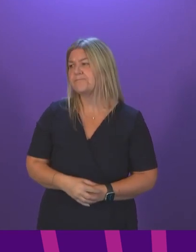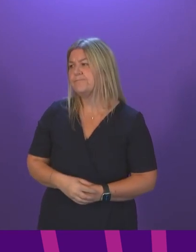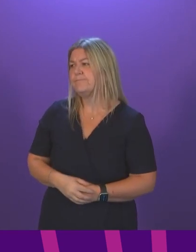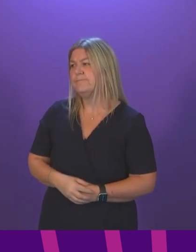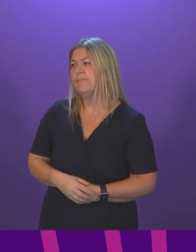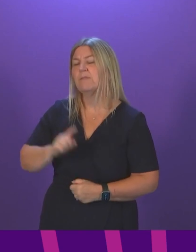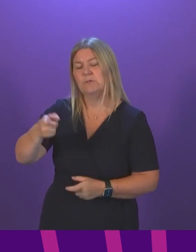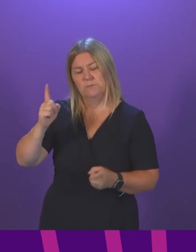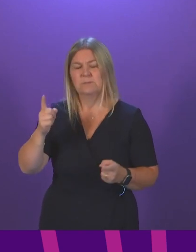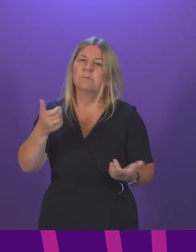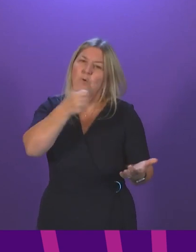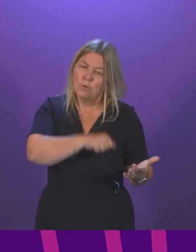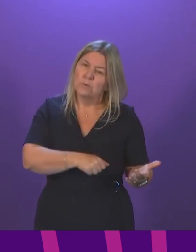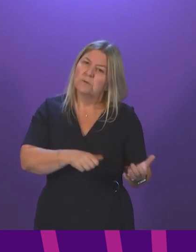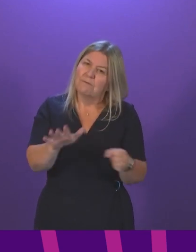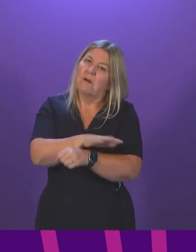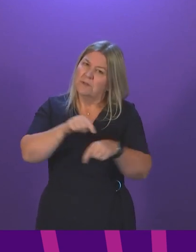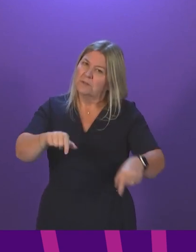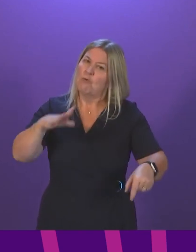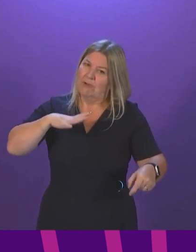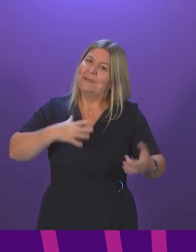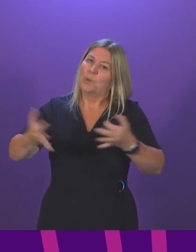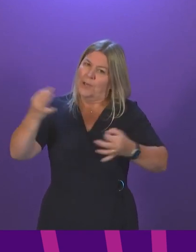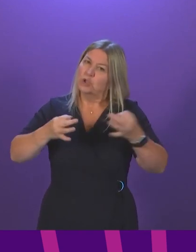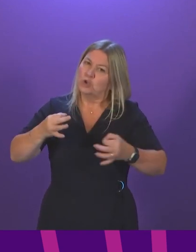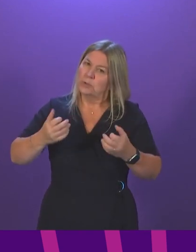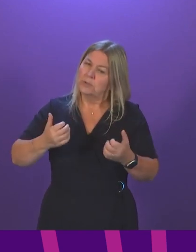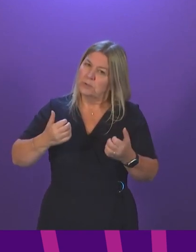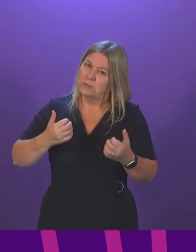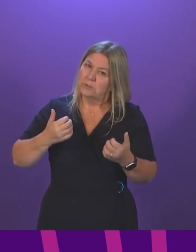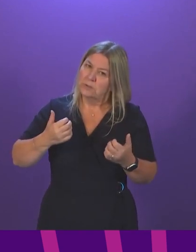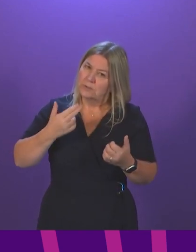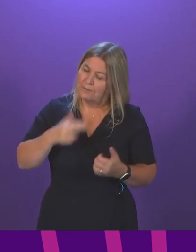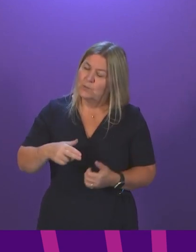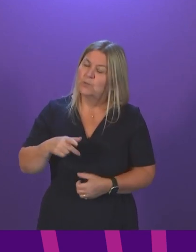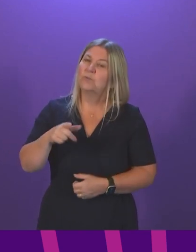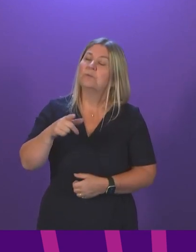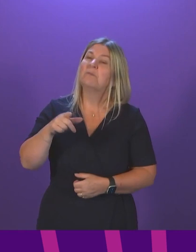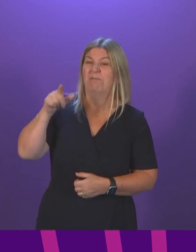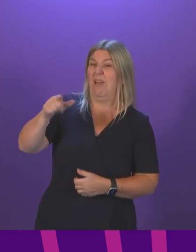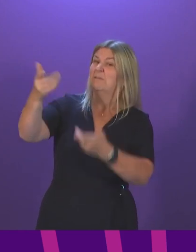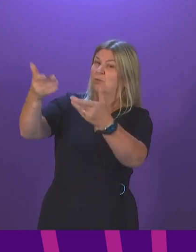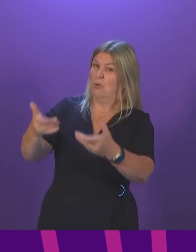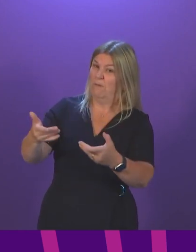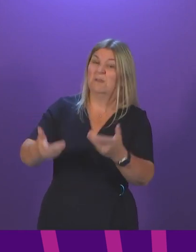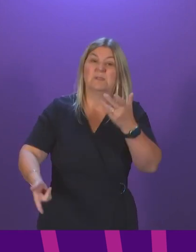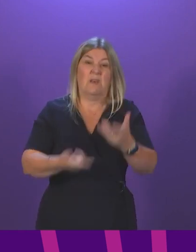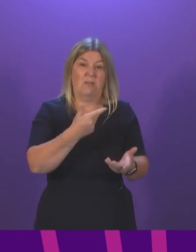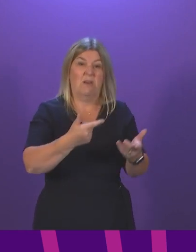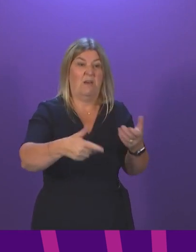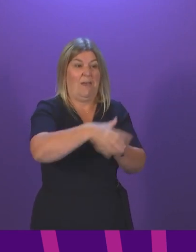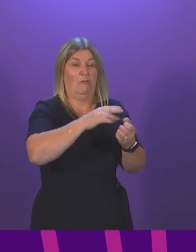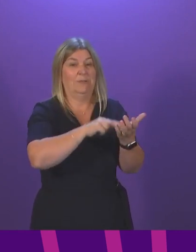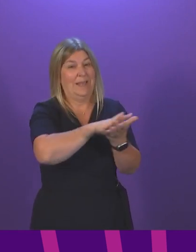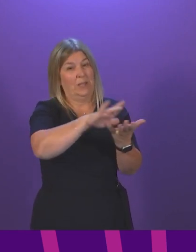officer, I have covered much of this already in previous answers, but the Ambulance Service, like other areas of the NHS, is